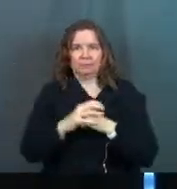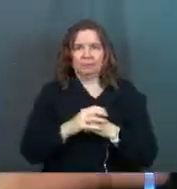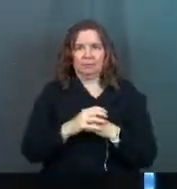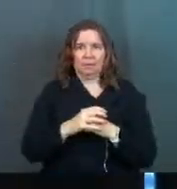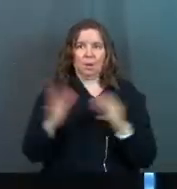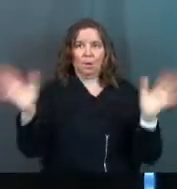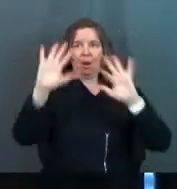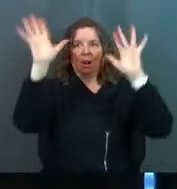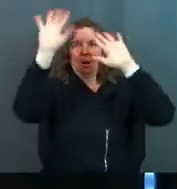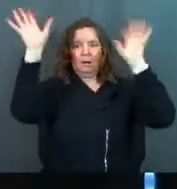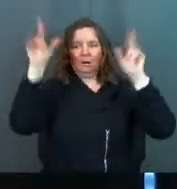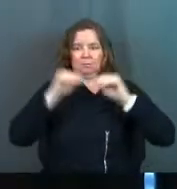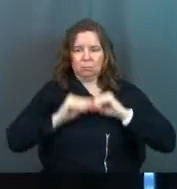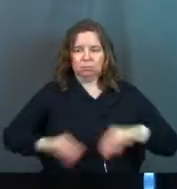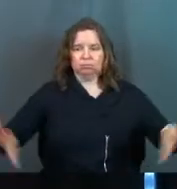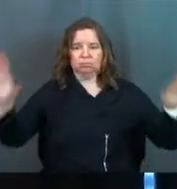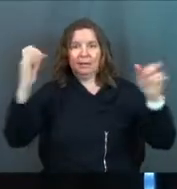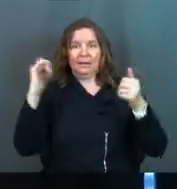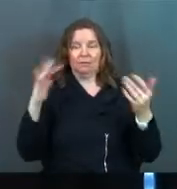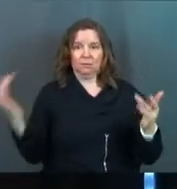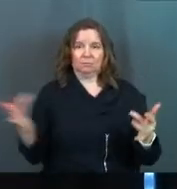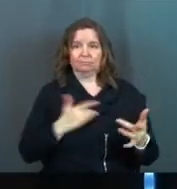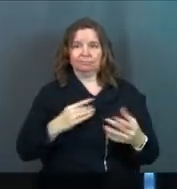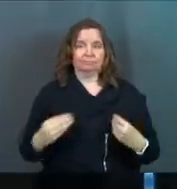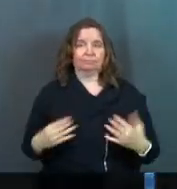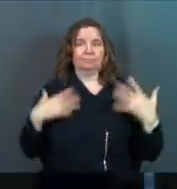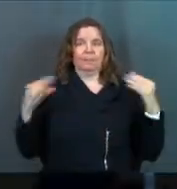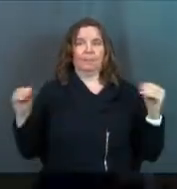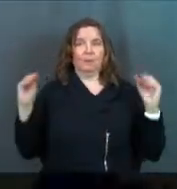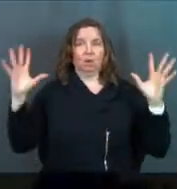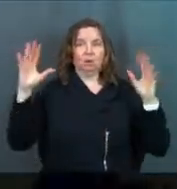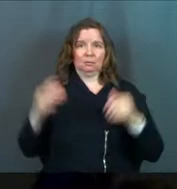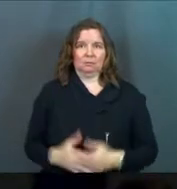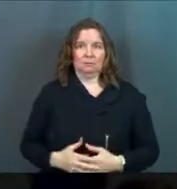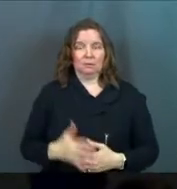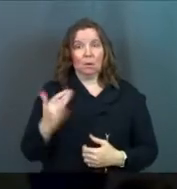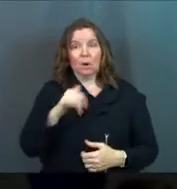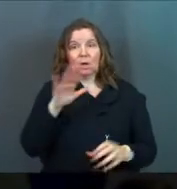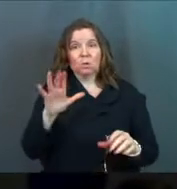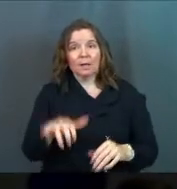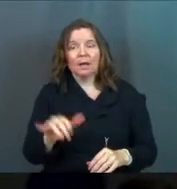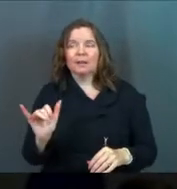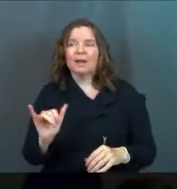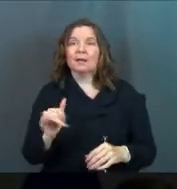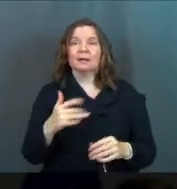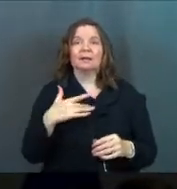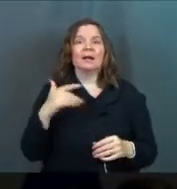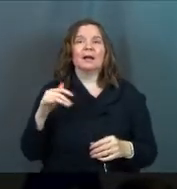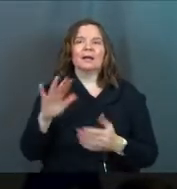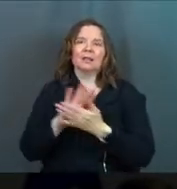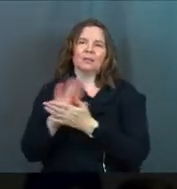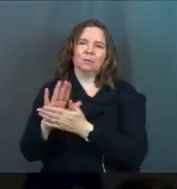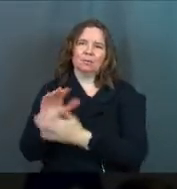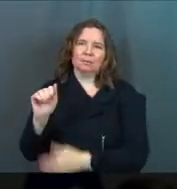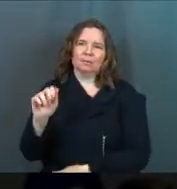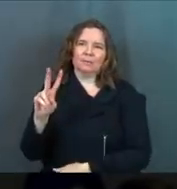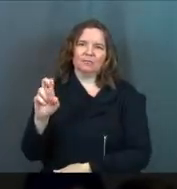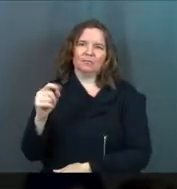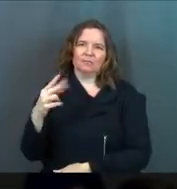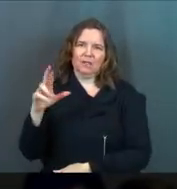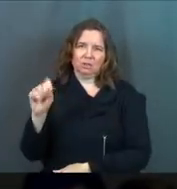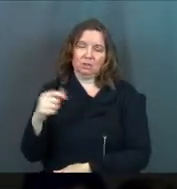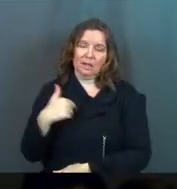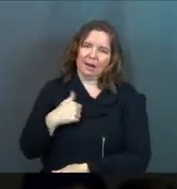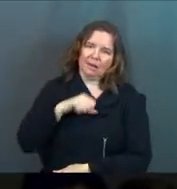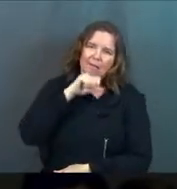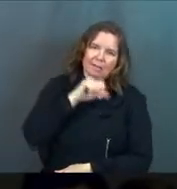wave your hands around, and everybody gets a miracle? Right, like, why not do that? Like, in the Avengers, and I'm a superhero guy, so in the